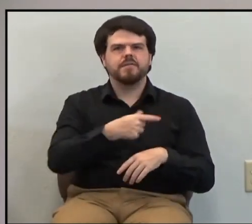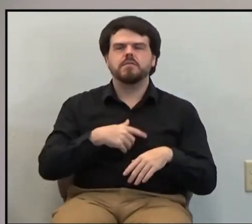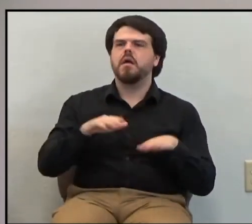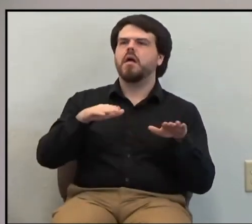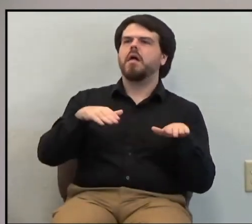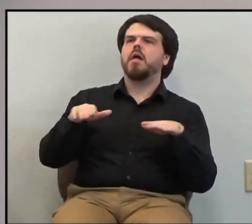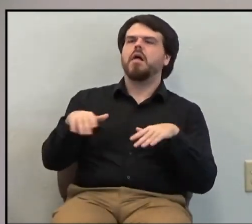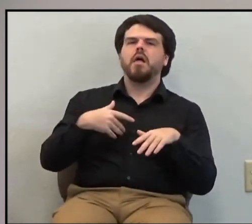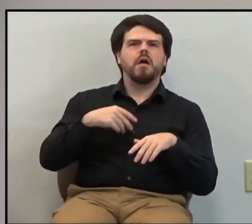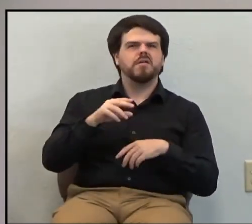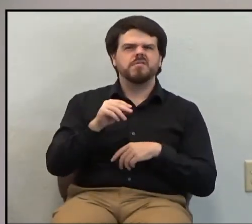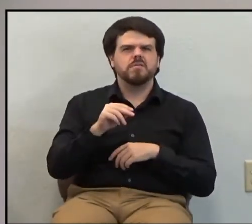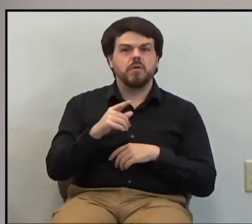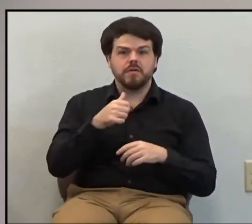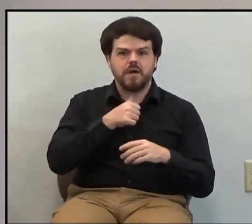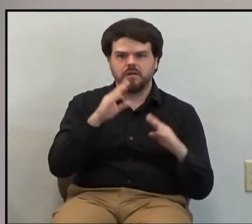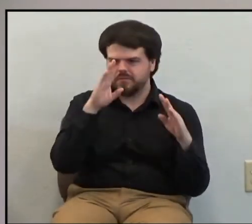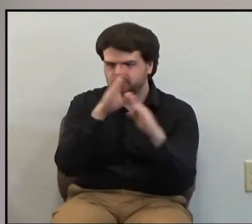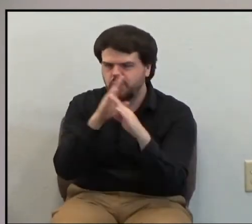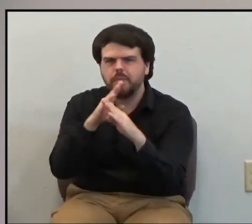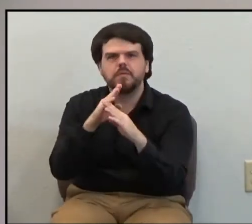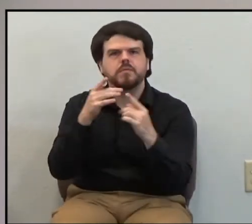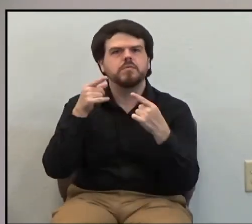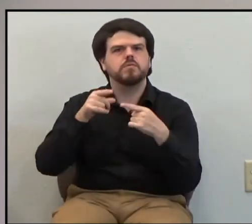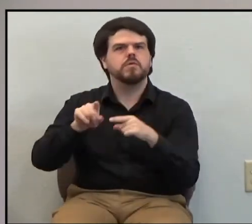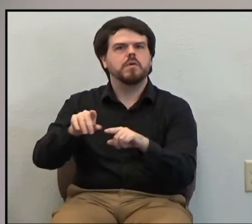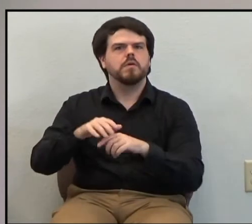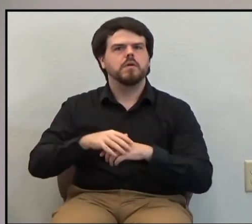not get into trouble on the way.